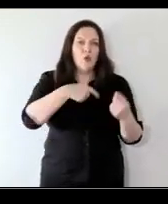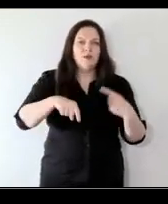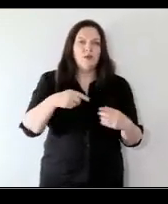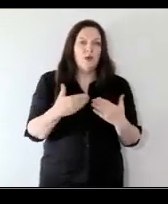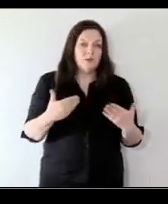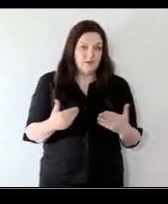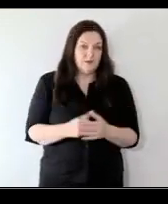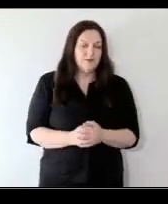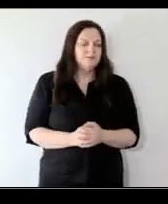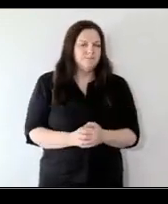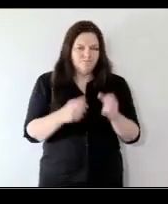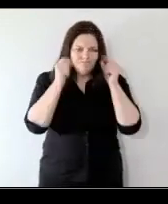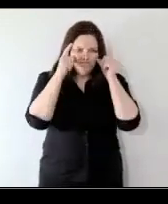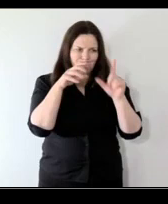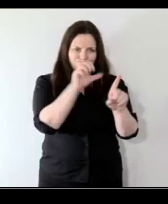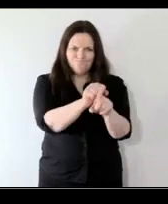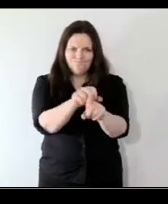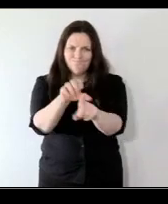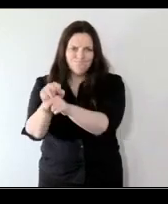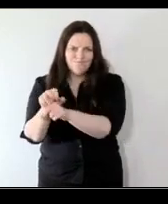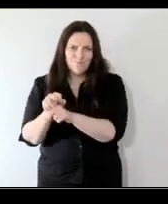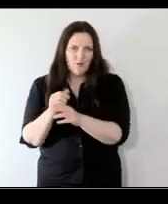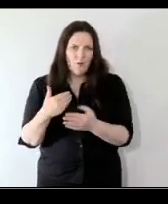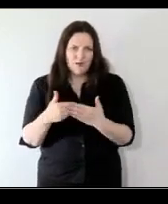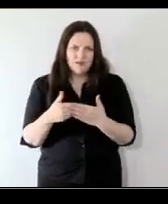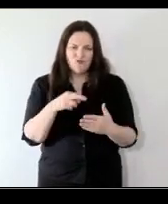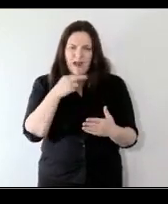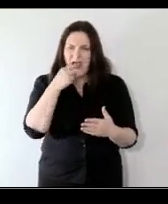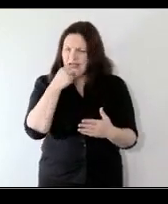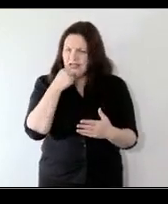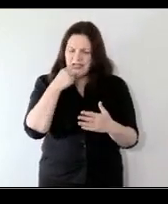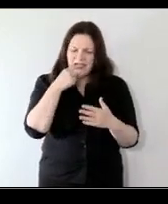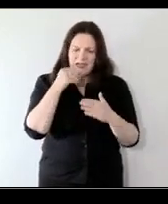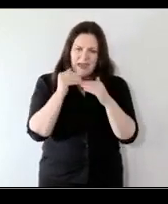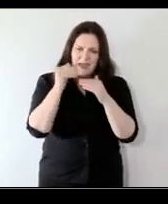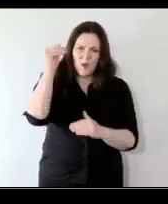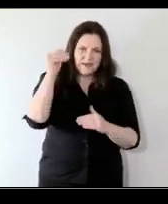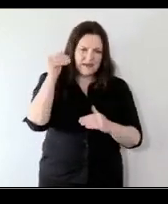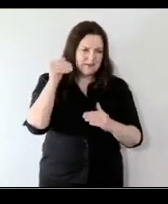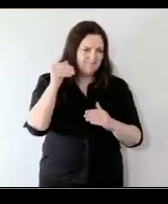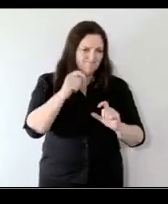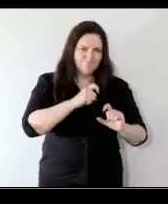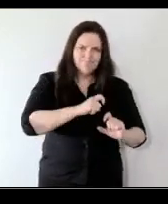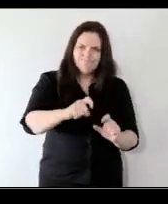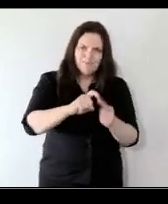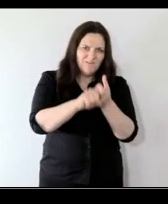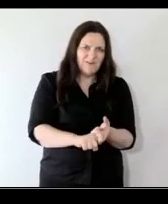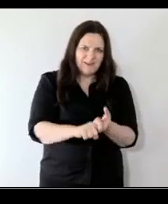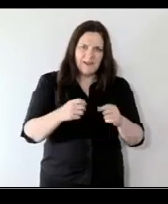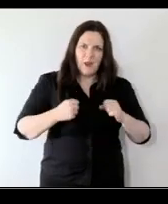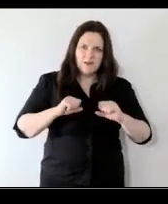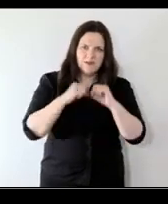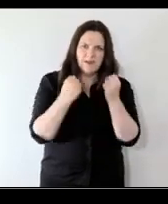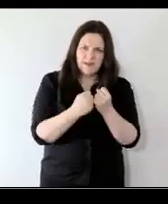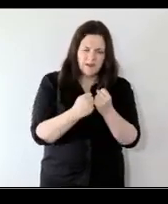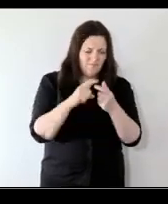is it's highlighted how entrenched those inequalities were already in our society